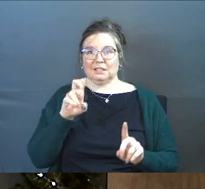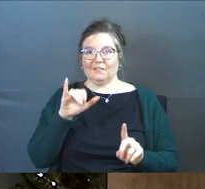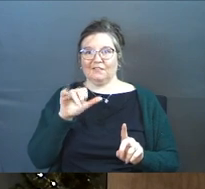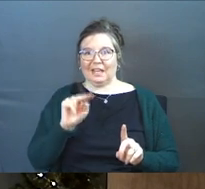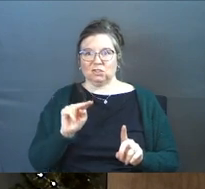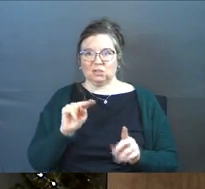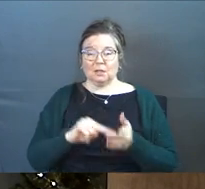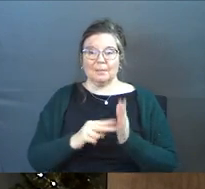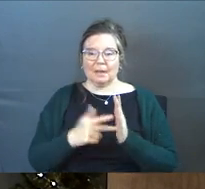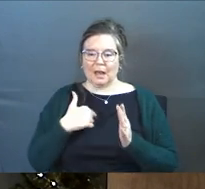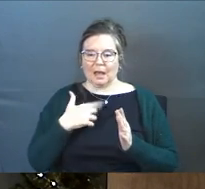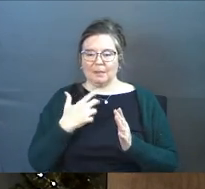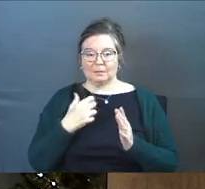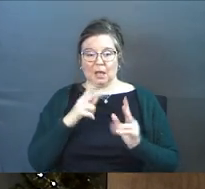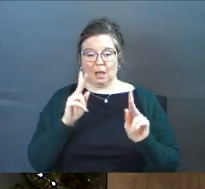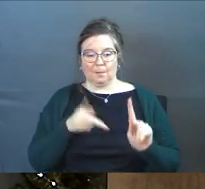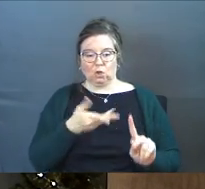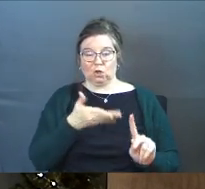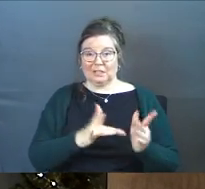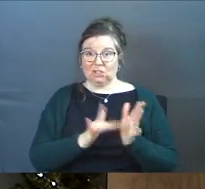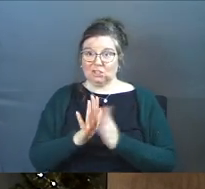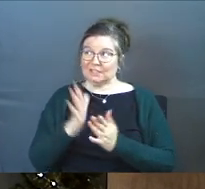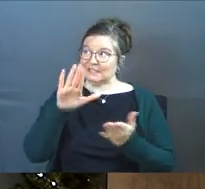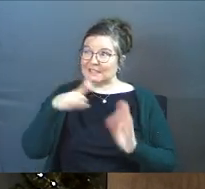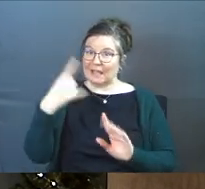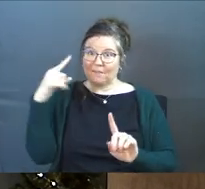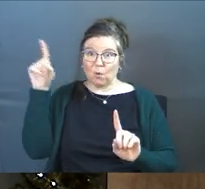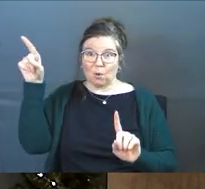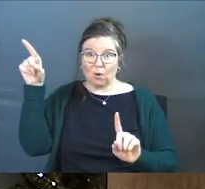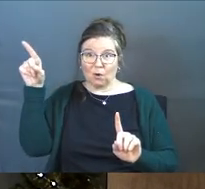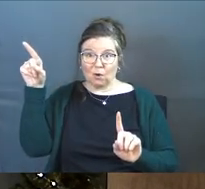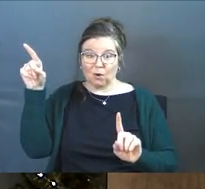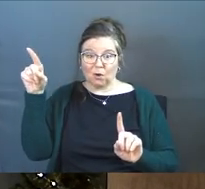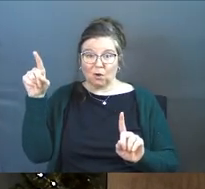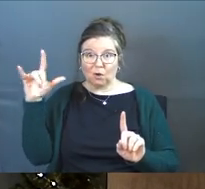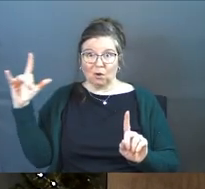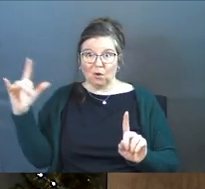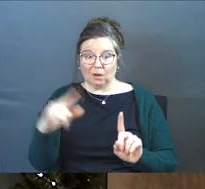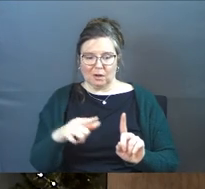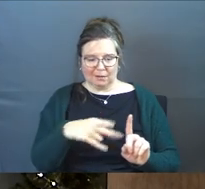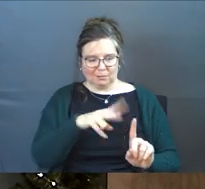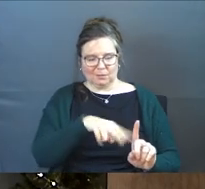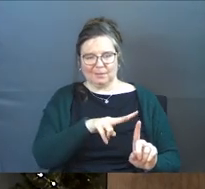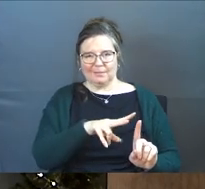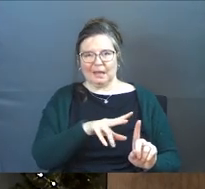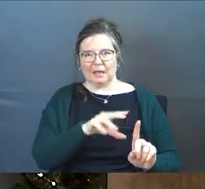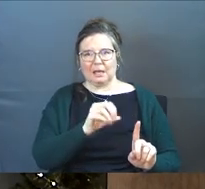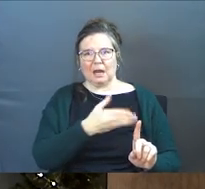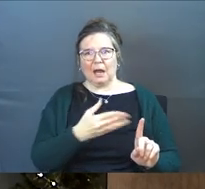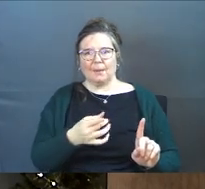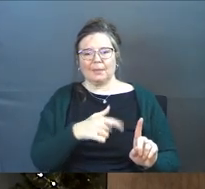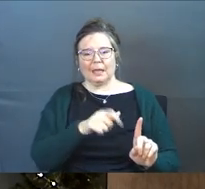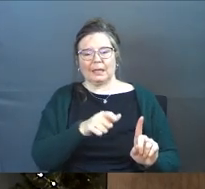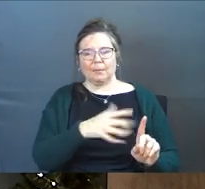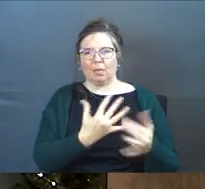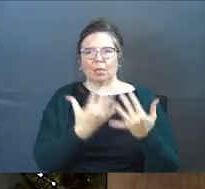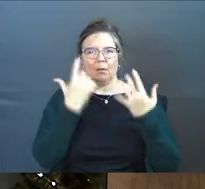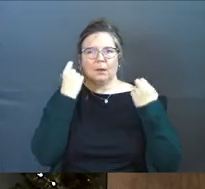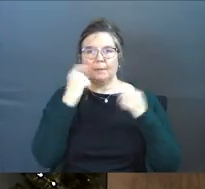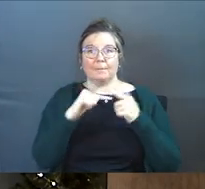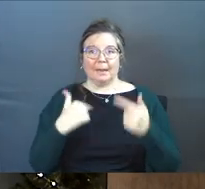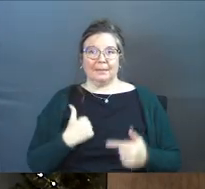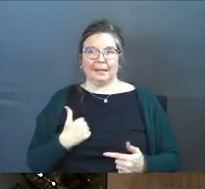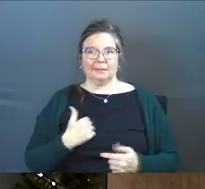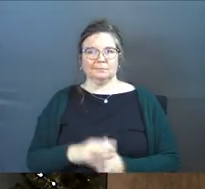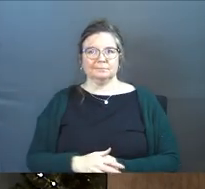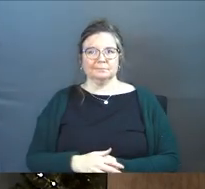that they mean that I'm taking a person that Jesus died for and I'm treating them like an object that can be consumed by